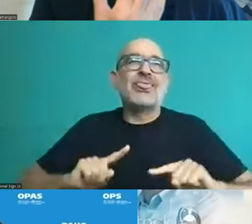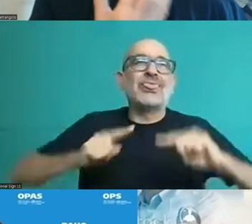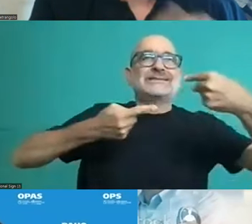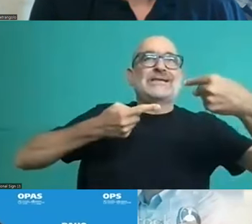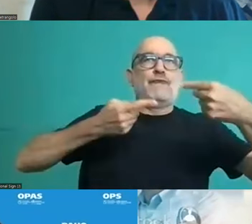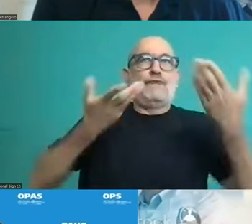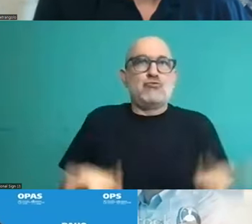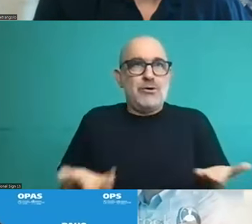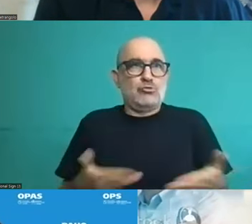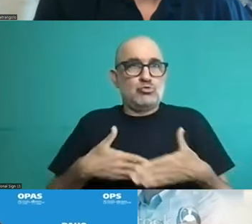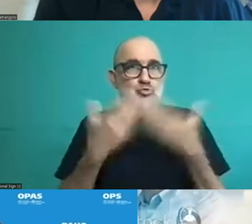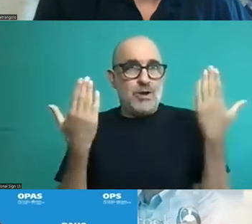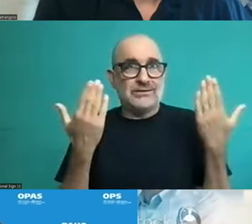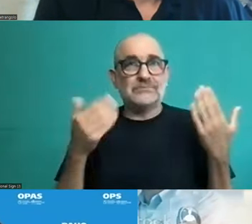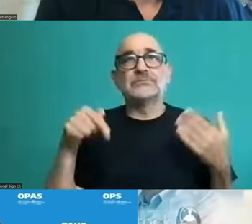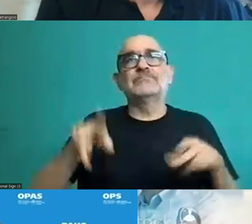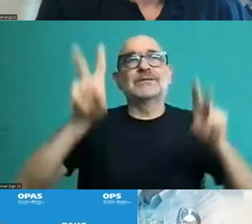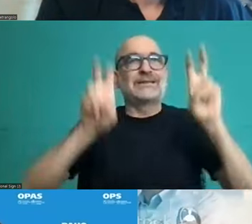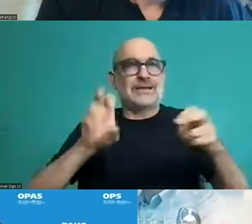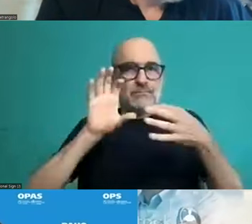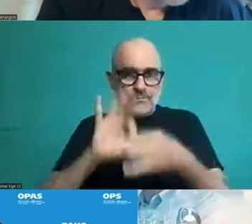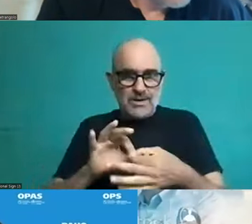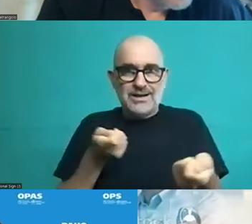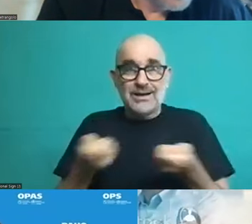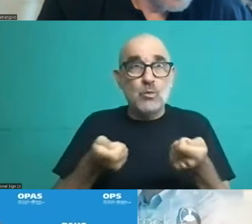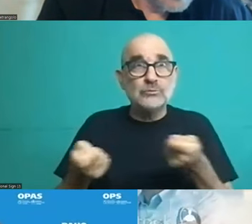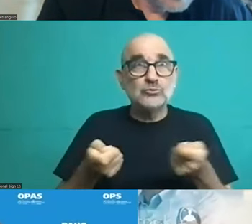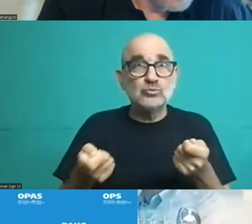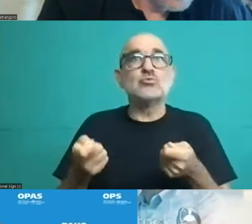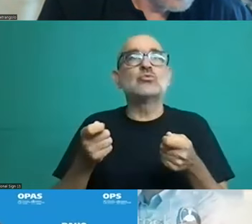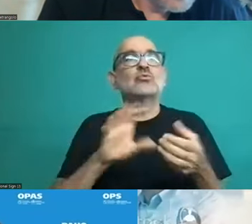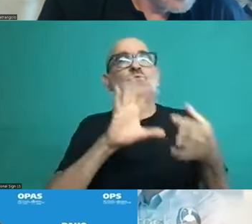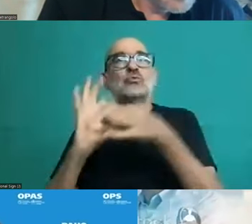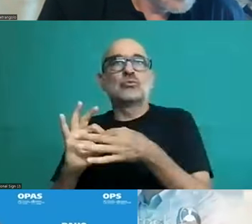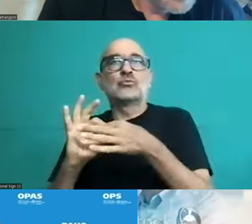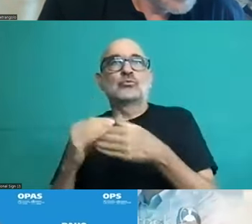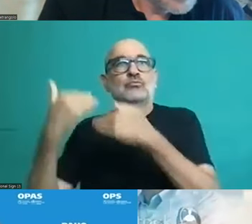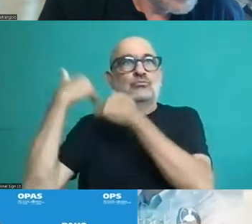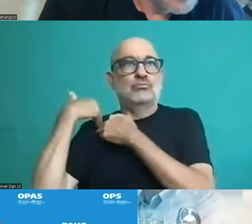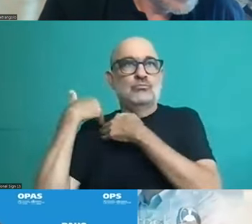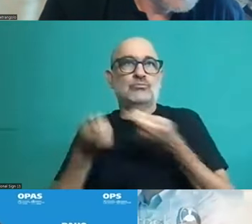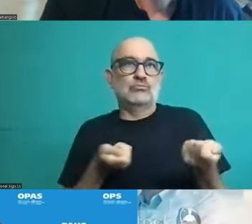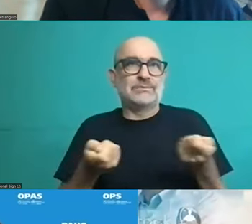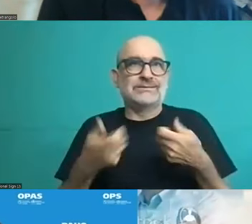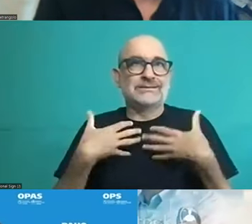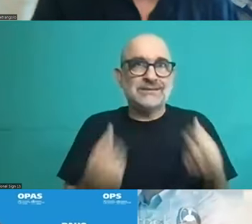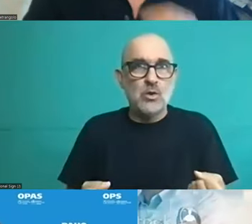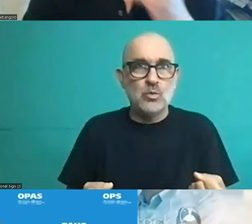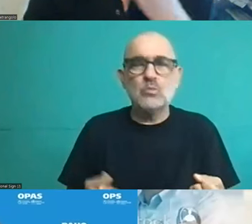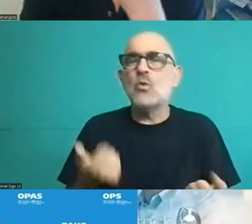that have to do with the regulation, the authorities' role, and the future lines of work. I would now like to invite